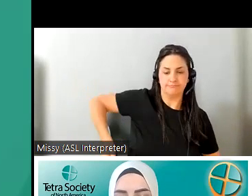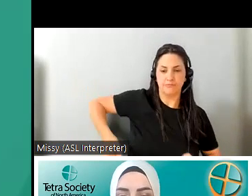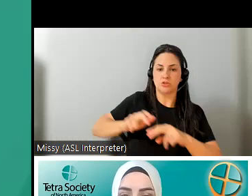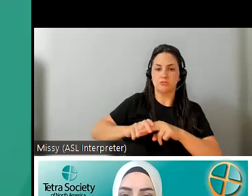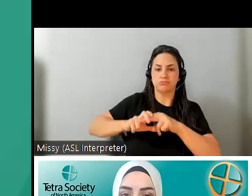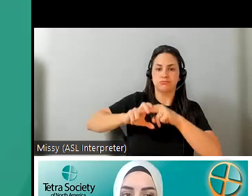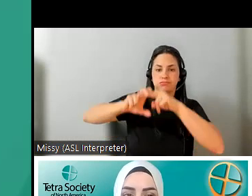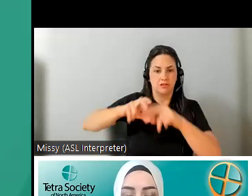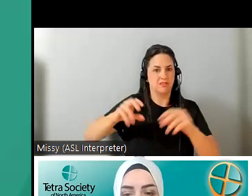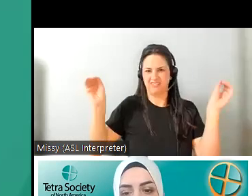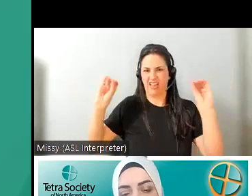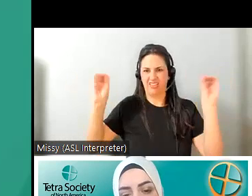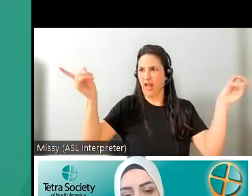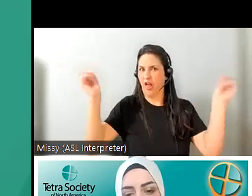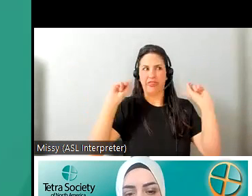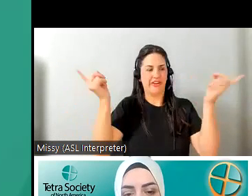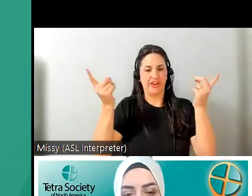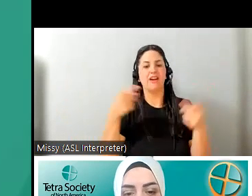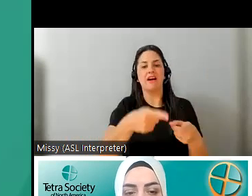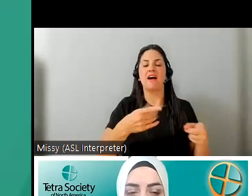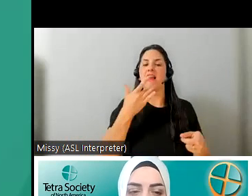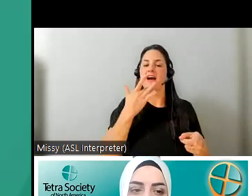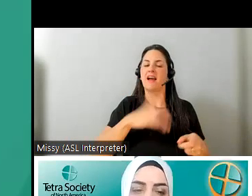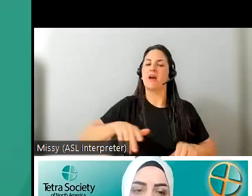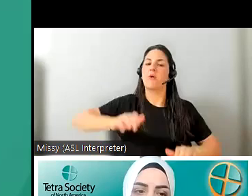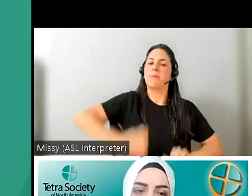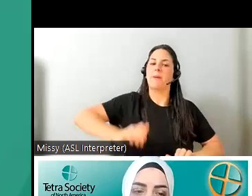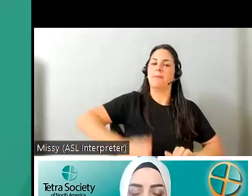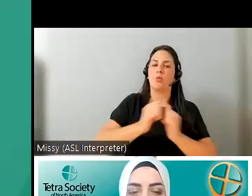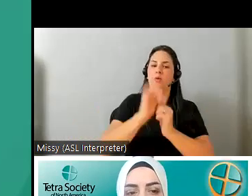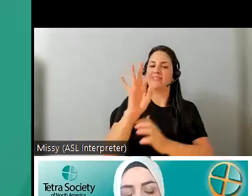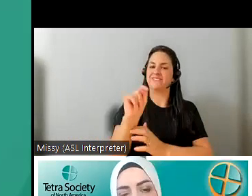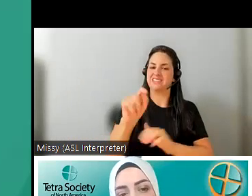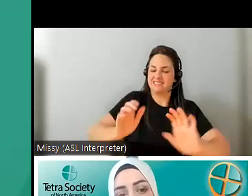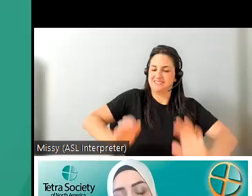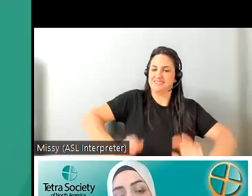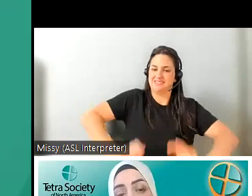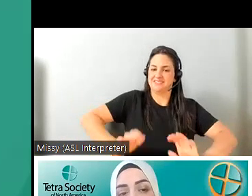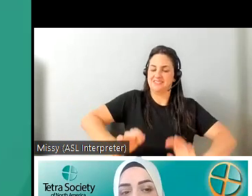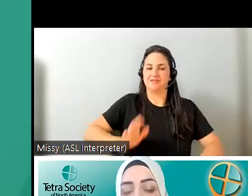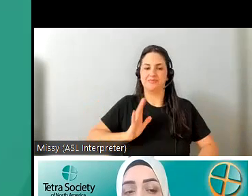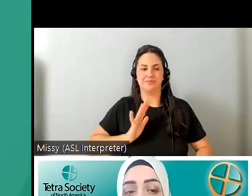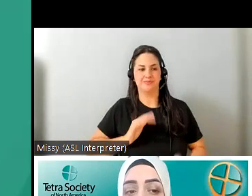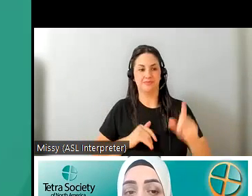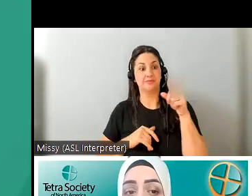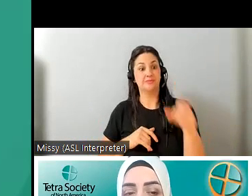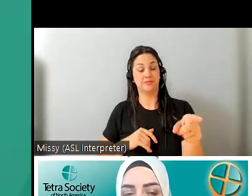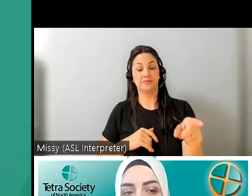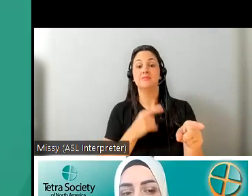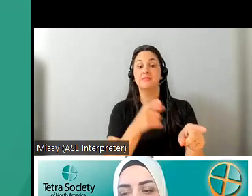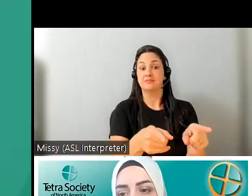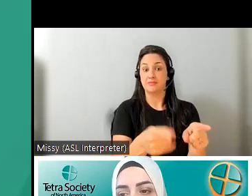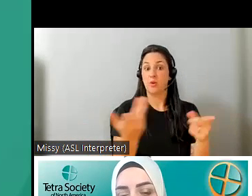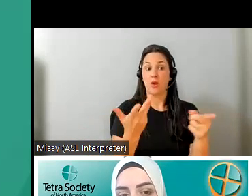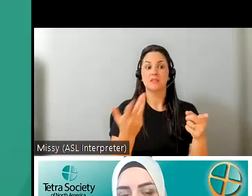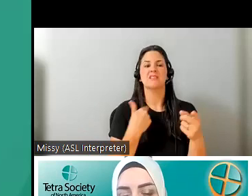there uh another cool device here is that this disability a child has multiple disabilities